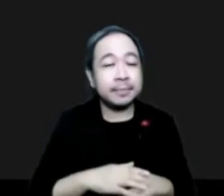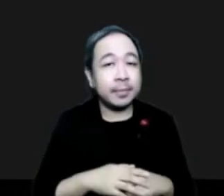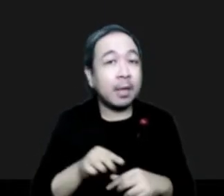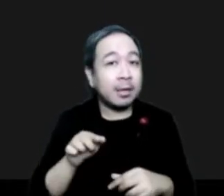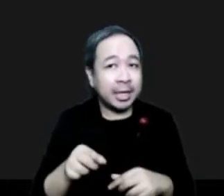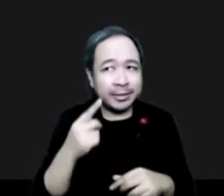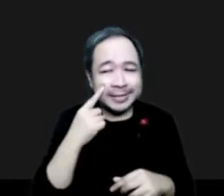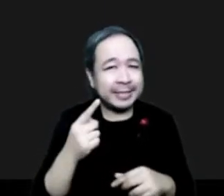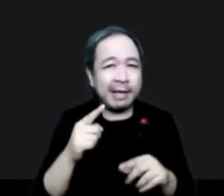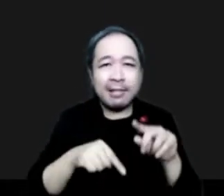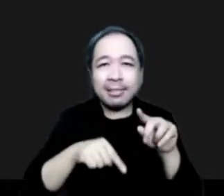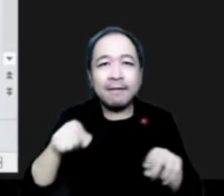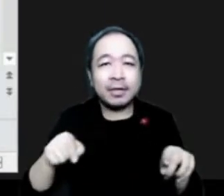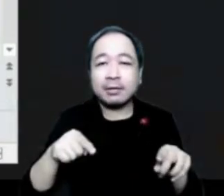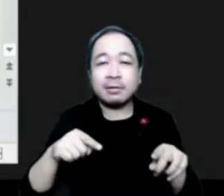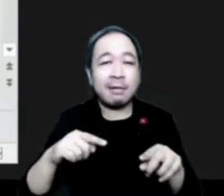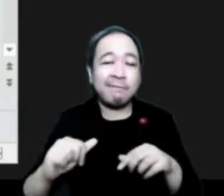Dennis, welcome. The floor is yours.